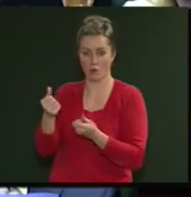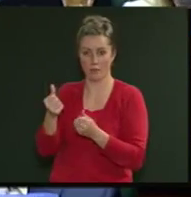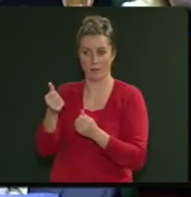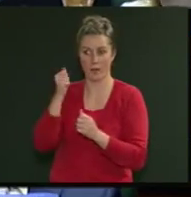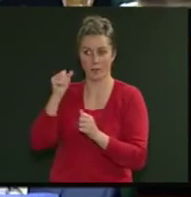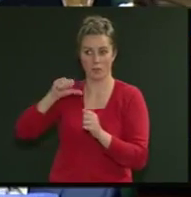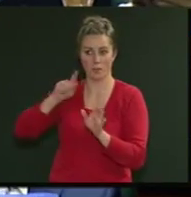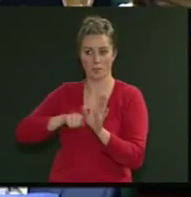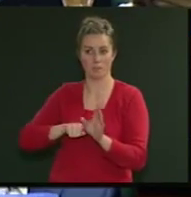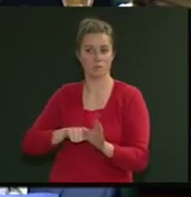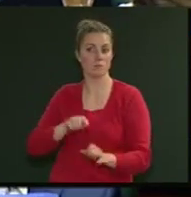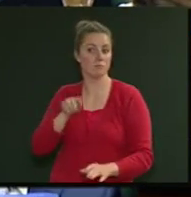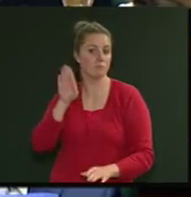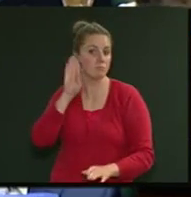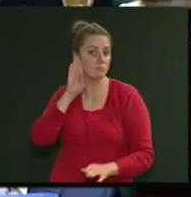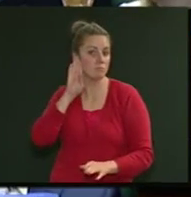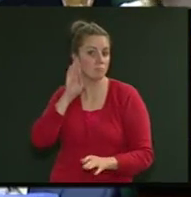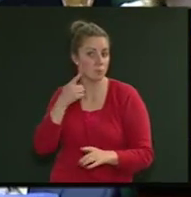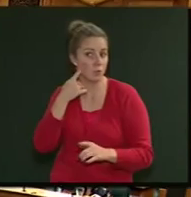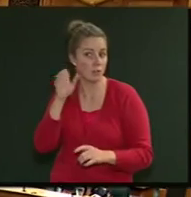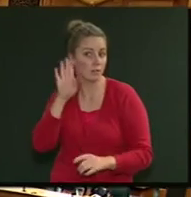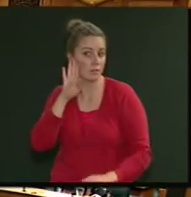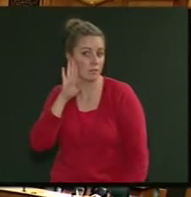years. Shh, shh, shh. Nine years. Let's just check.